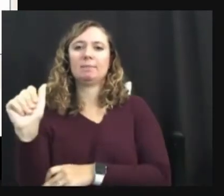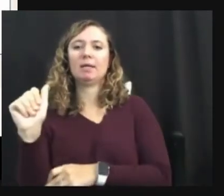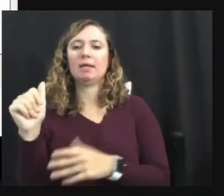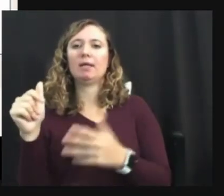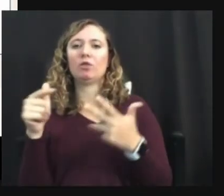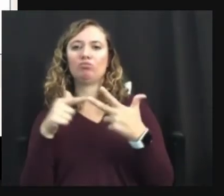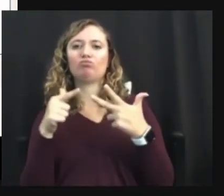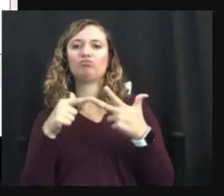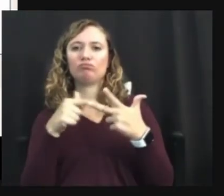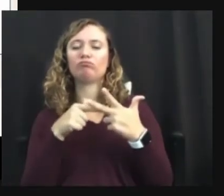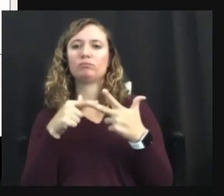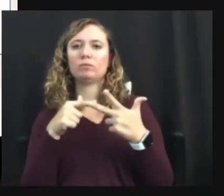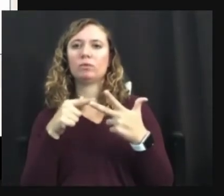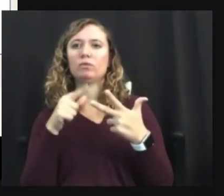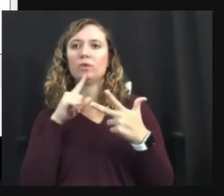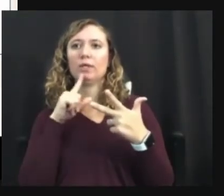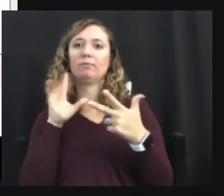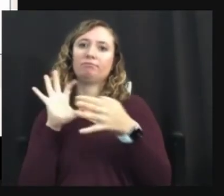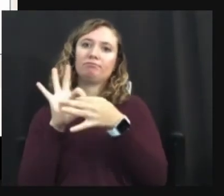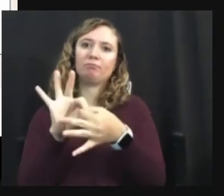neurodiversity.